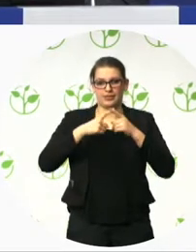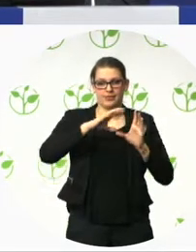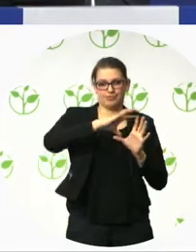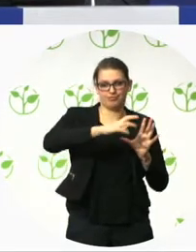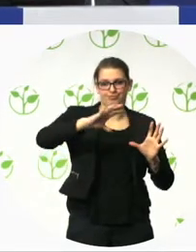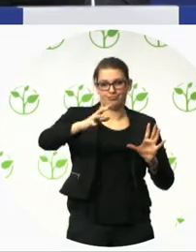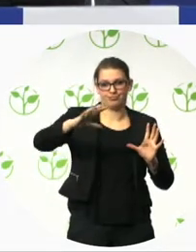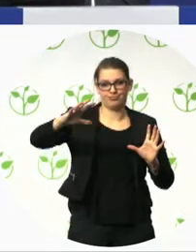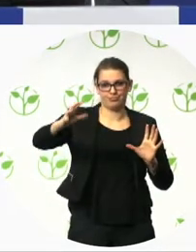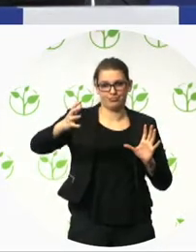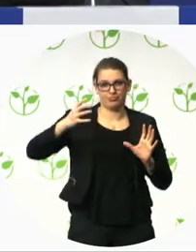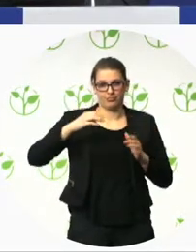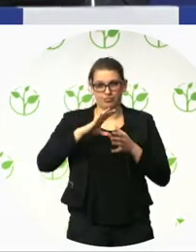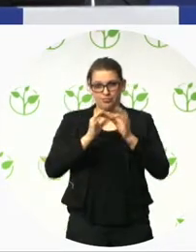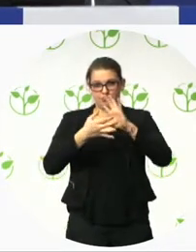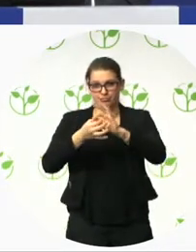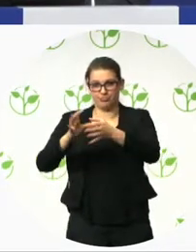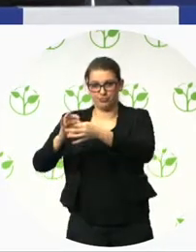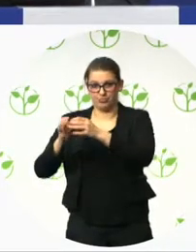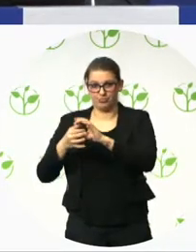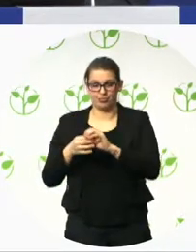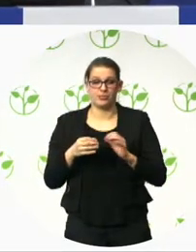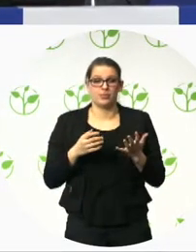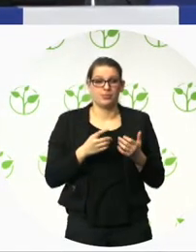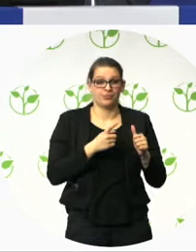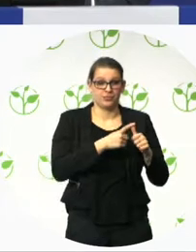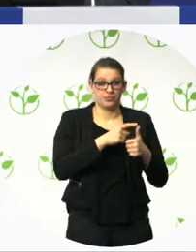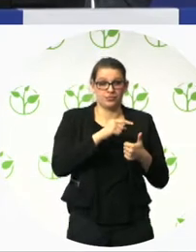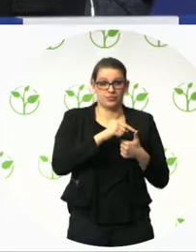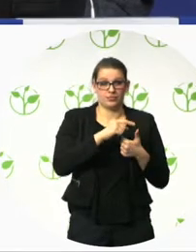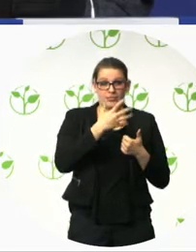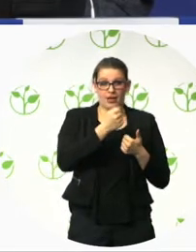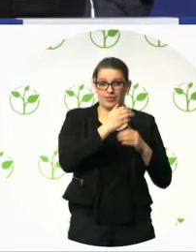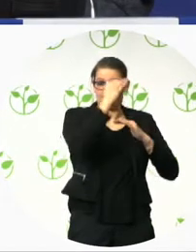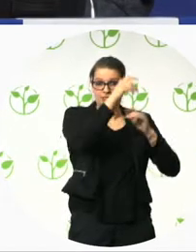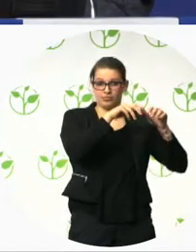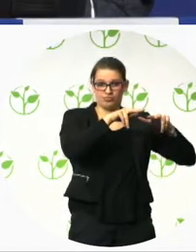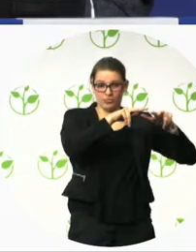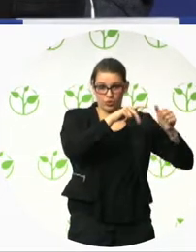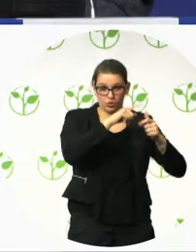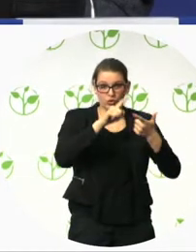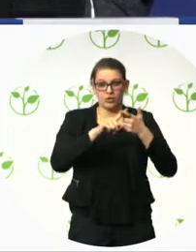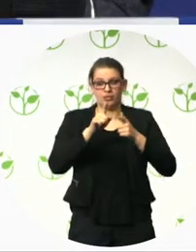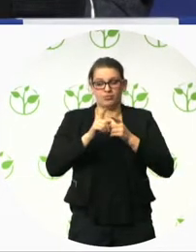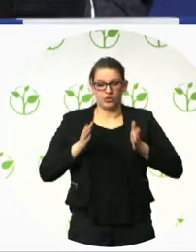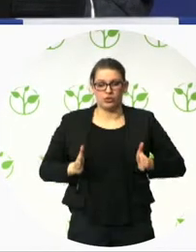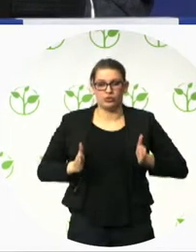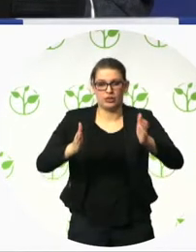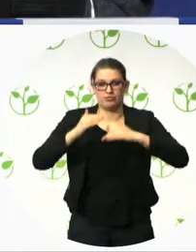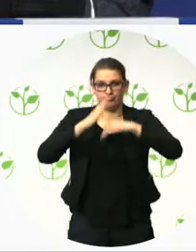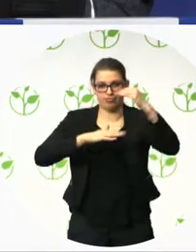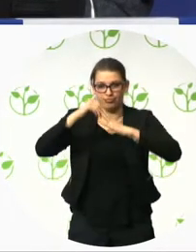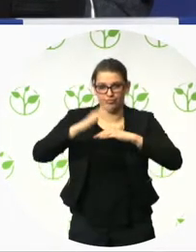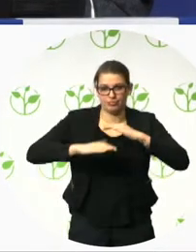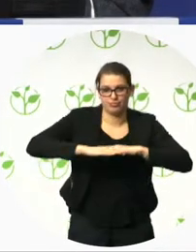Council, the County Governor and the Road Administration. The fourth partner is the Trekking Association, which